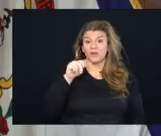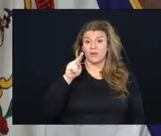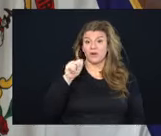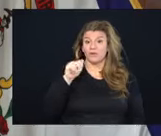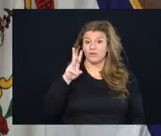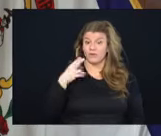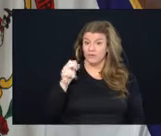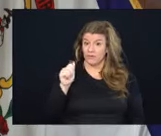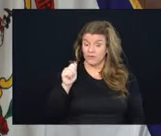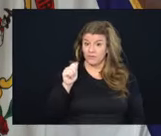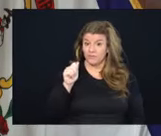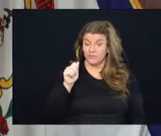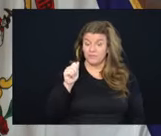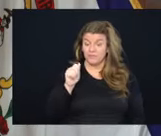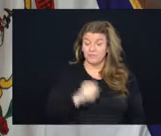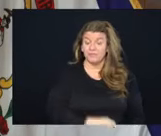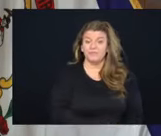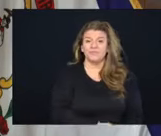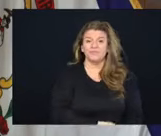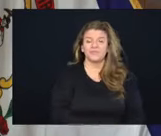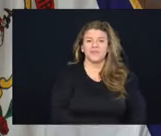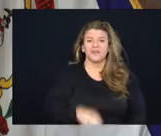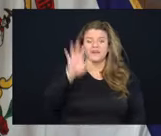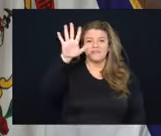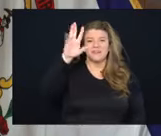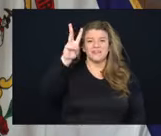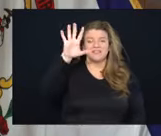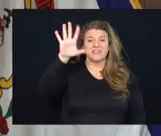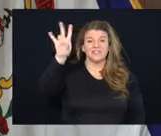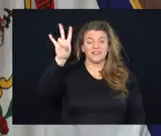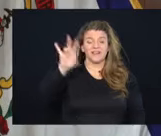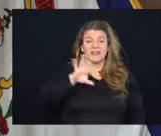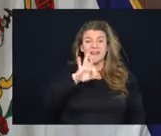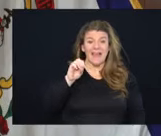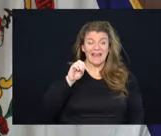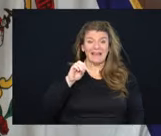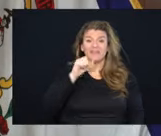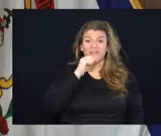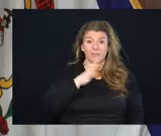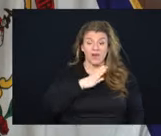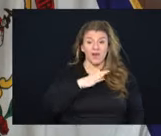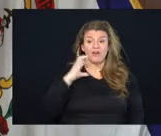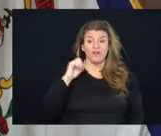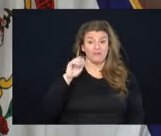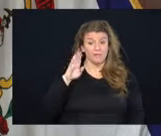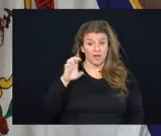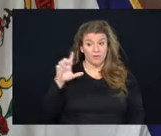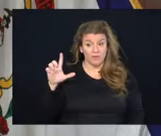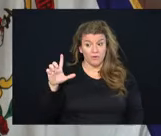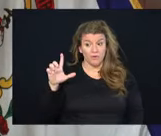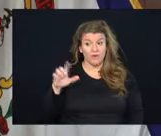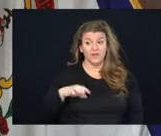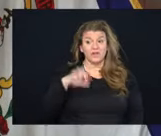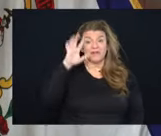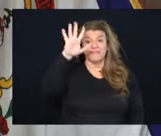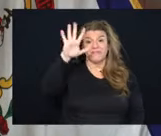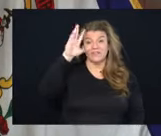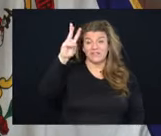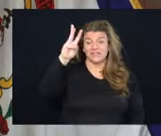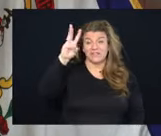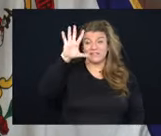County. The 5,657th death a 90 year old female from Cabell County. The 5